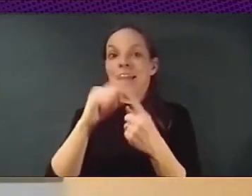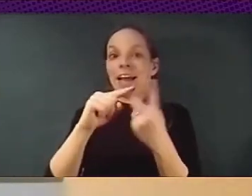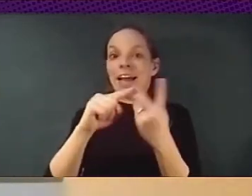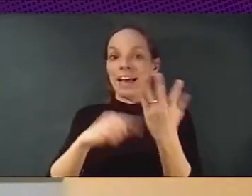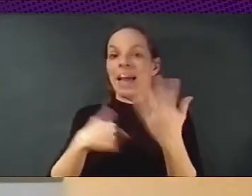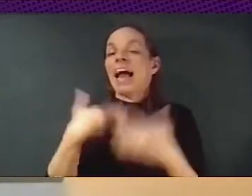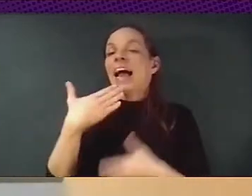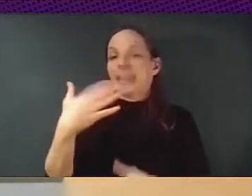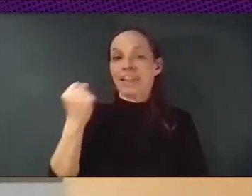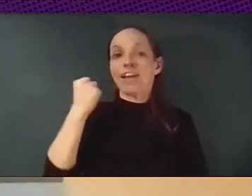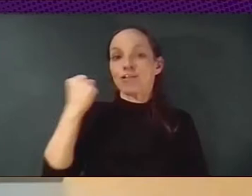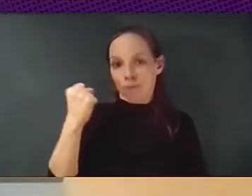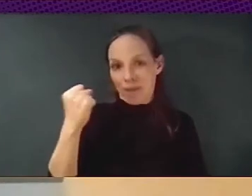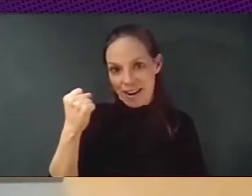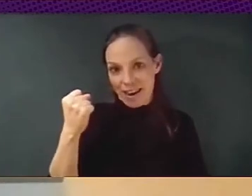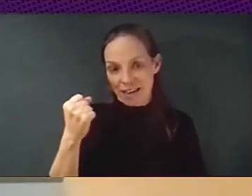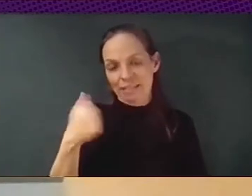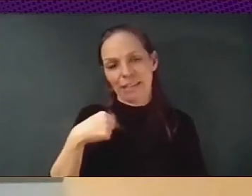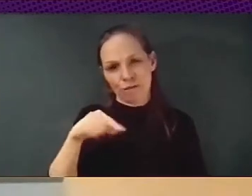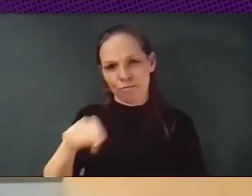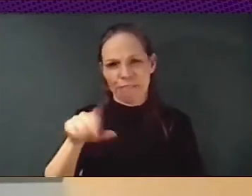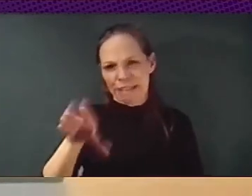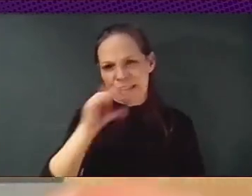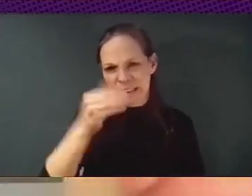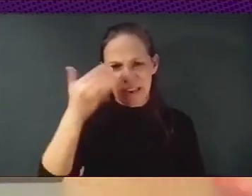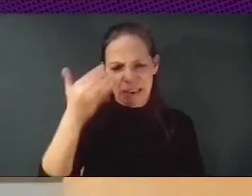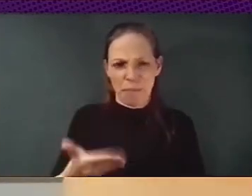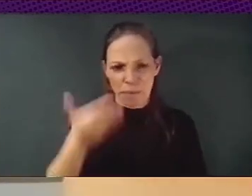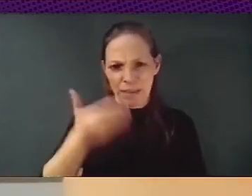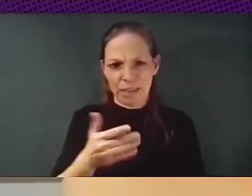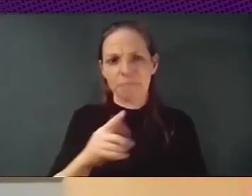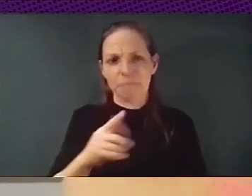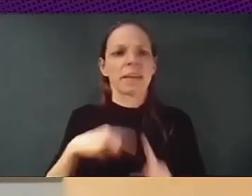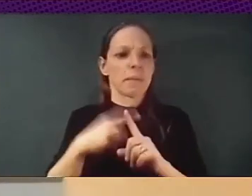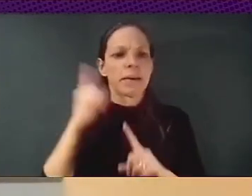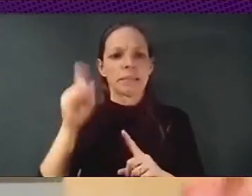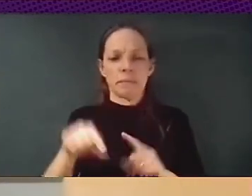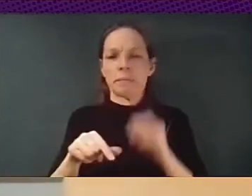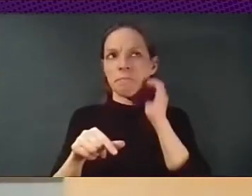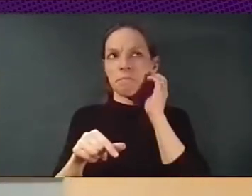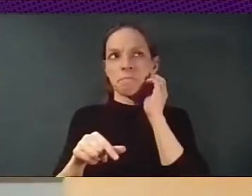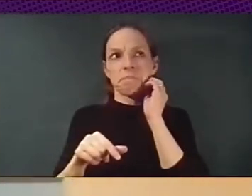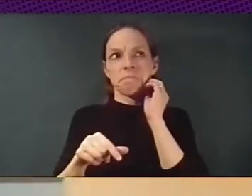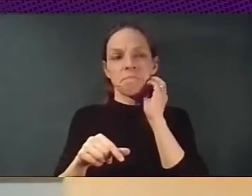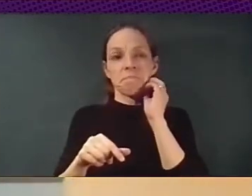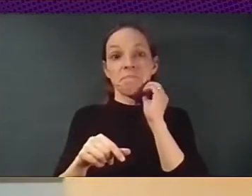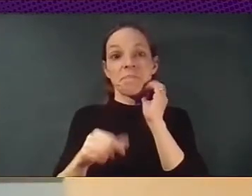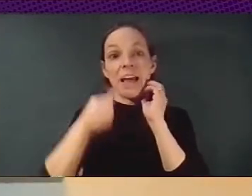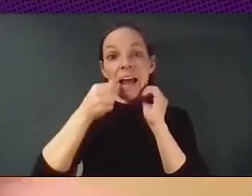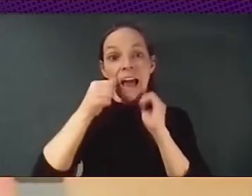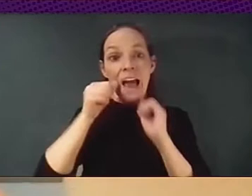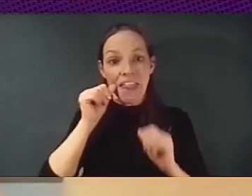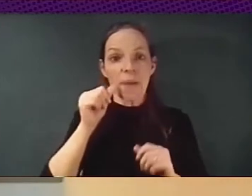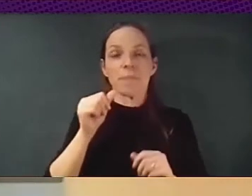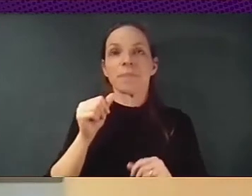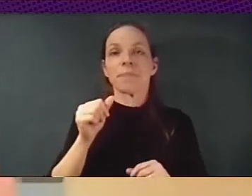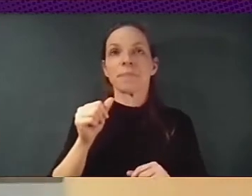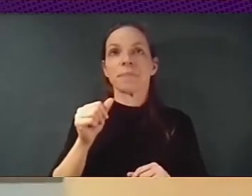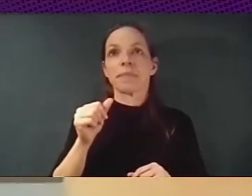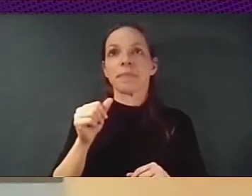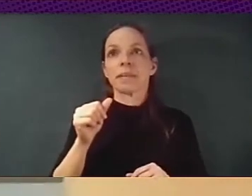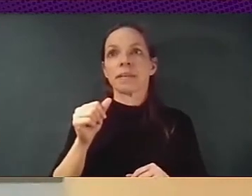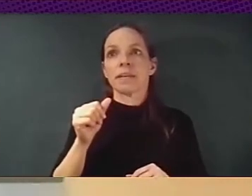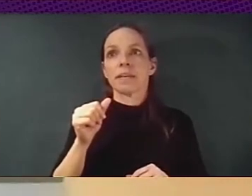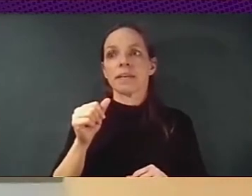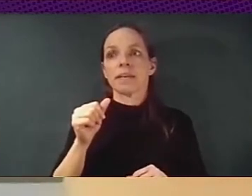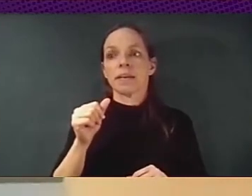because like, I have to be very concrete here. For instance, Ada, she's not like a technological geek. I mean, I've been working in this